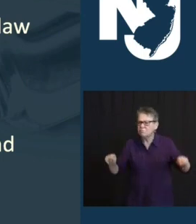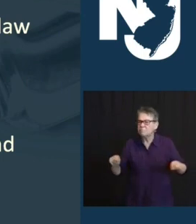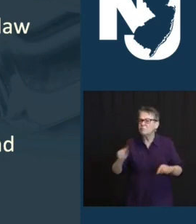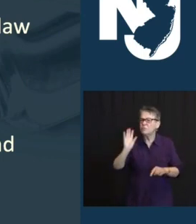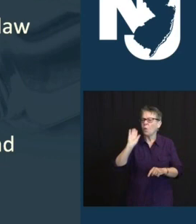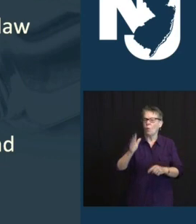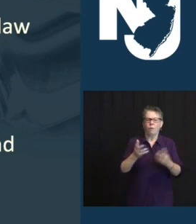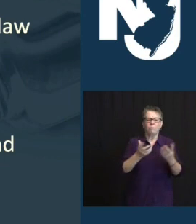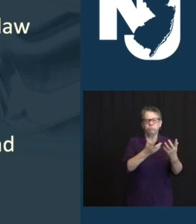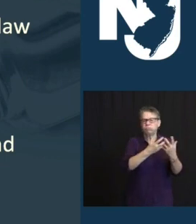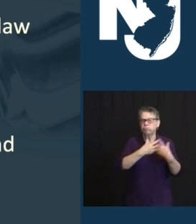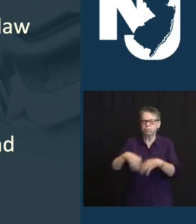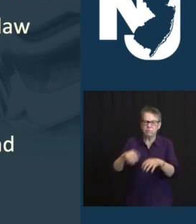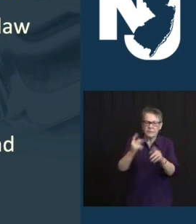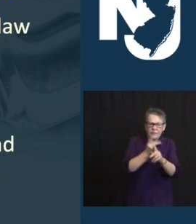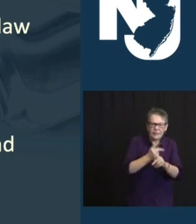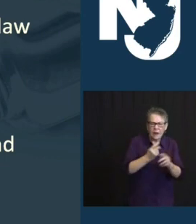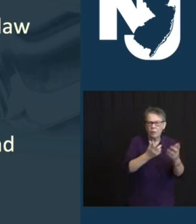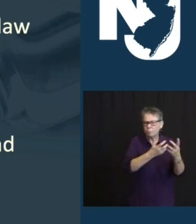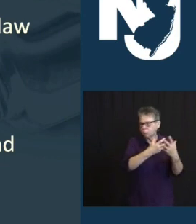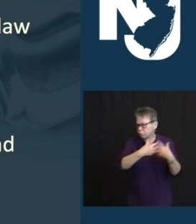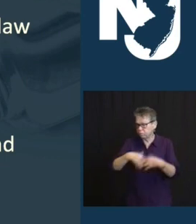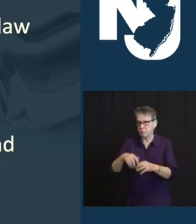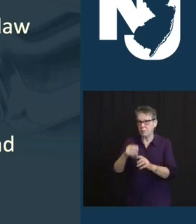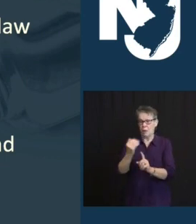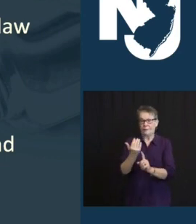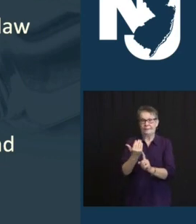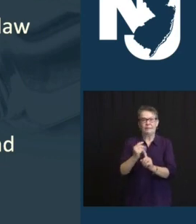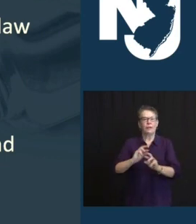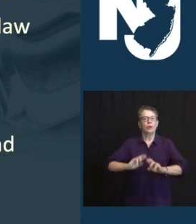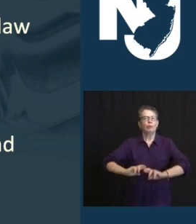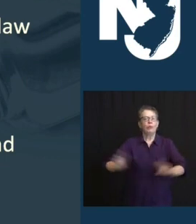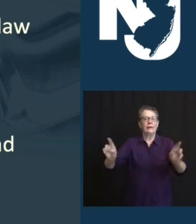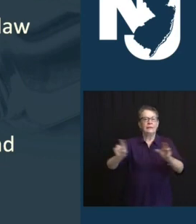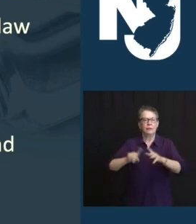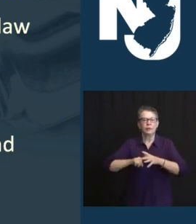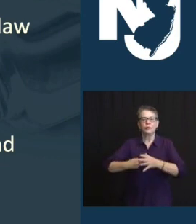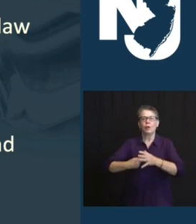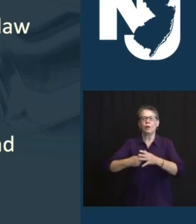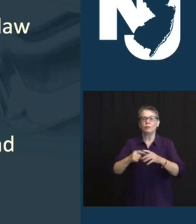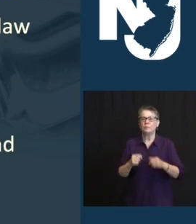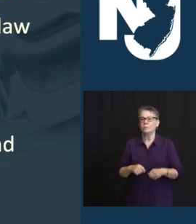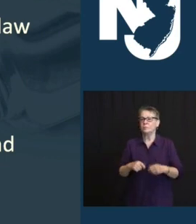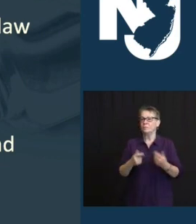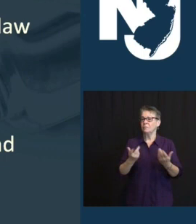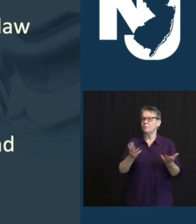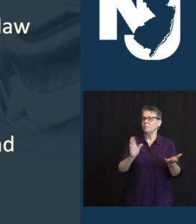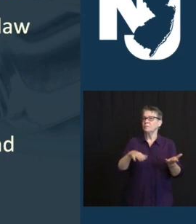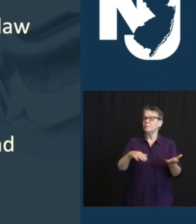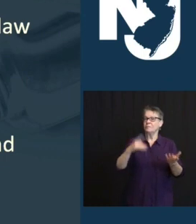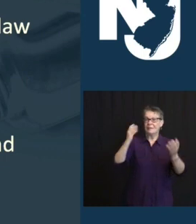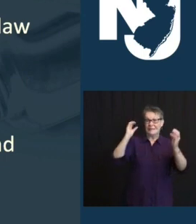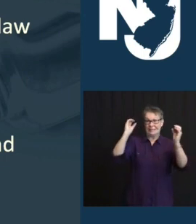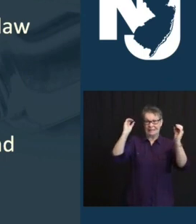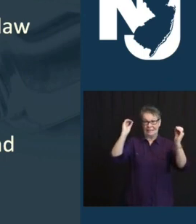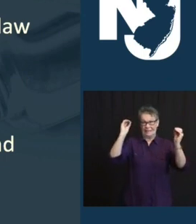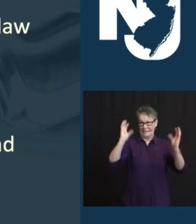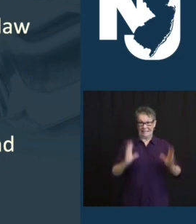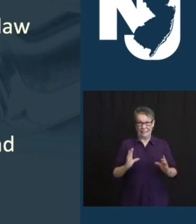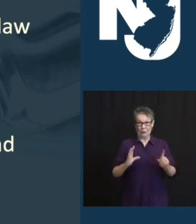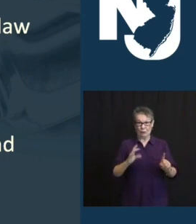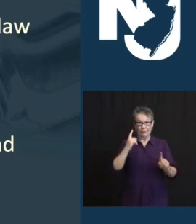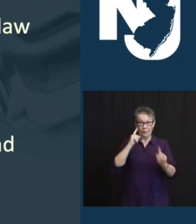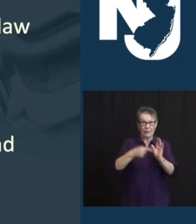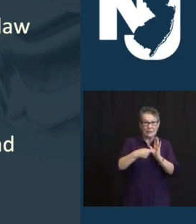FOR INSTANCE, AS IT PERTAINS TO EDUCATORS SPECIFICALLY, WE WILL WORK OBVIOUSLY WITH JUDY'S TEAM, THE DEPARTMENT OF EDUCATION,